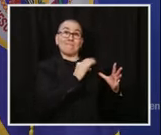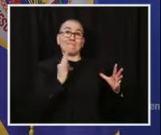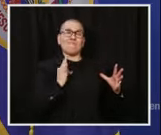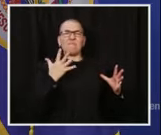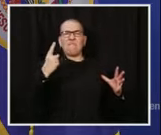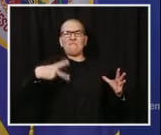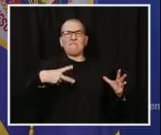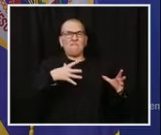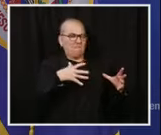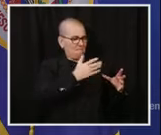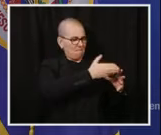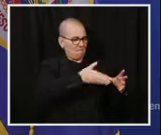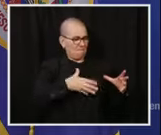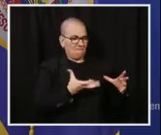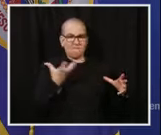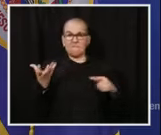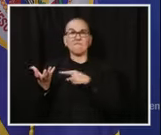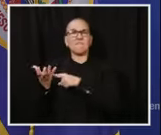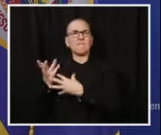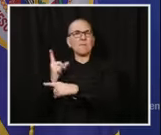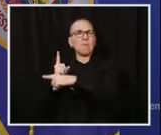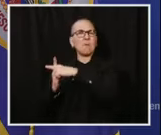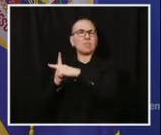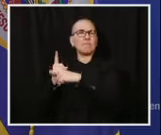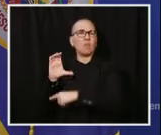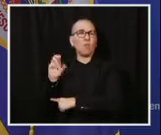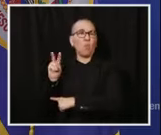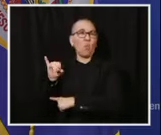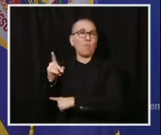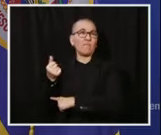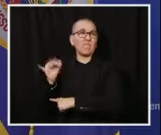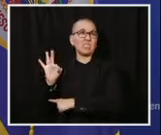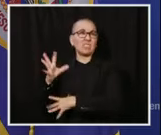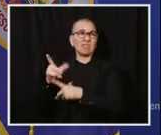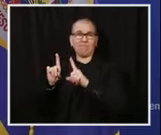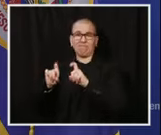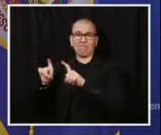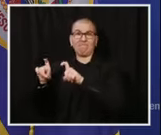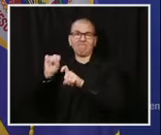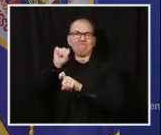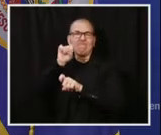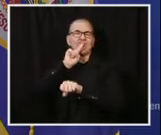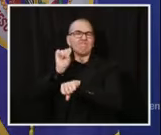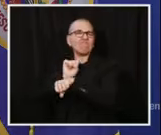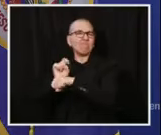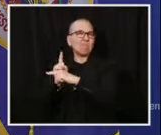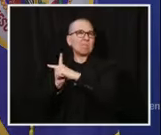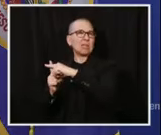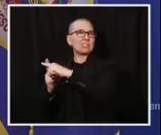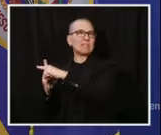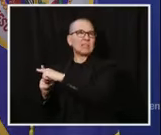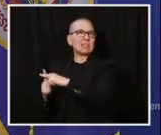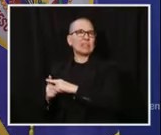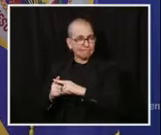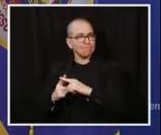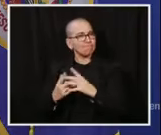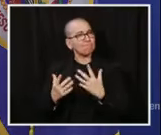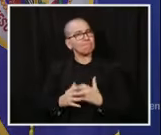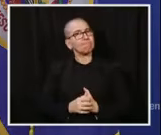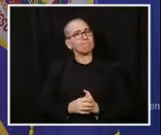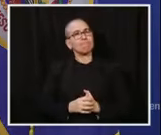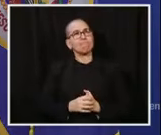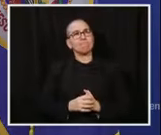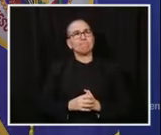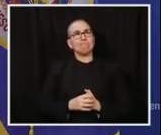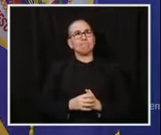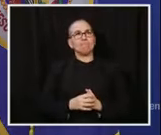27 of our residents tested positive for COVID. While we had planned and prepared for these situations, it truly does take a village